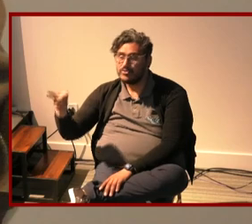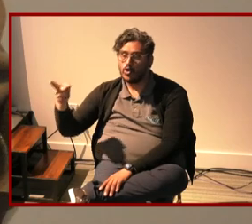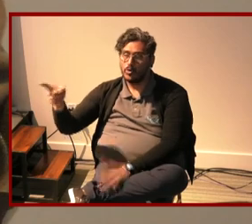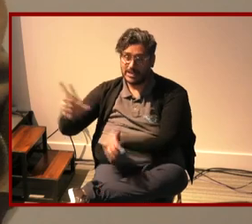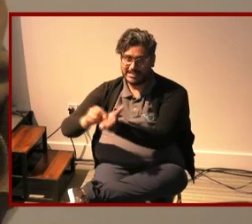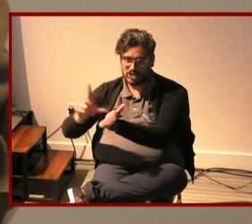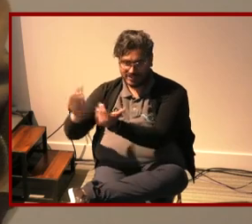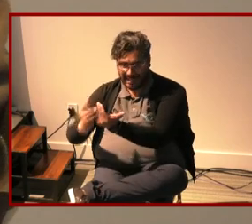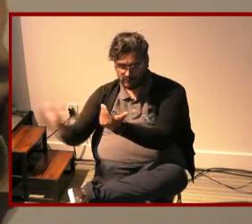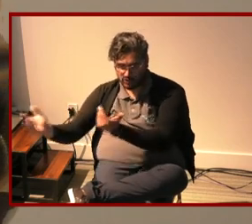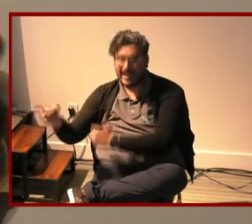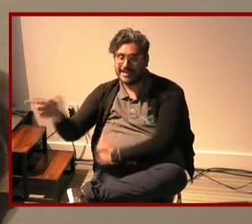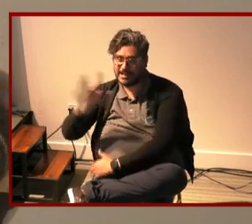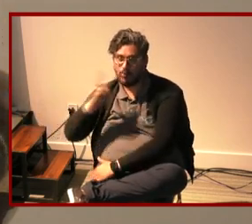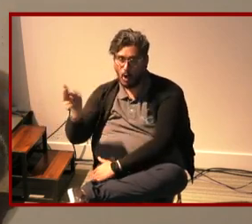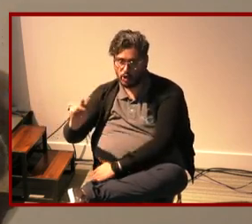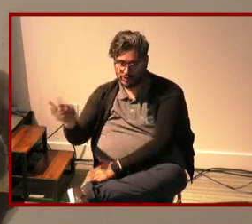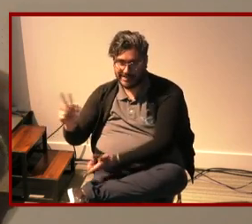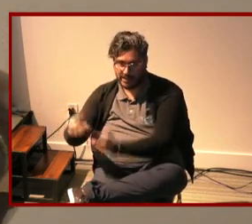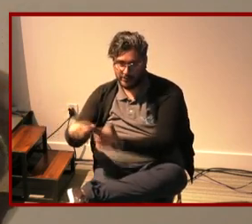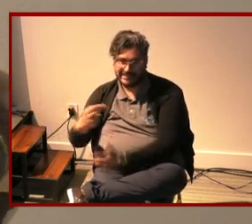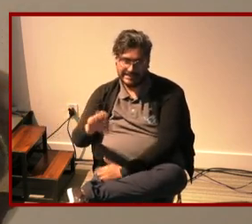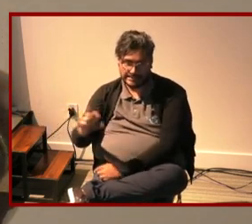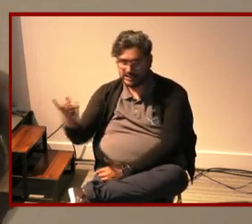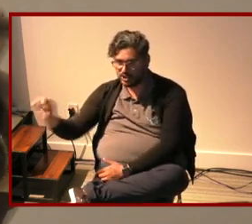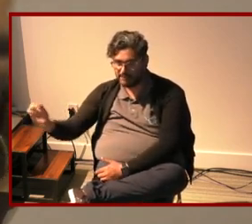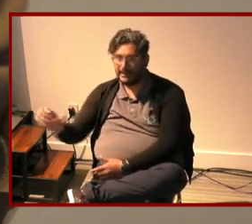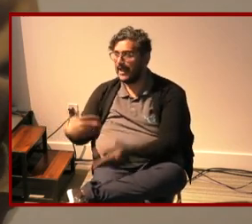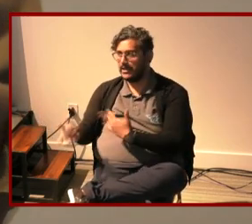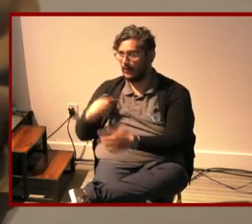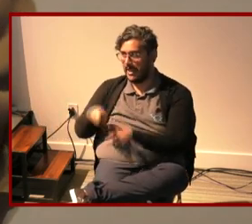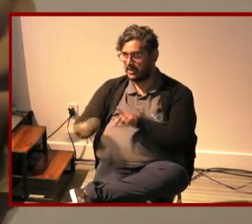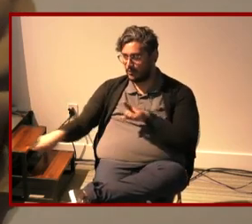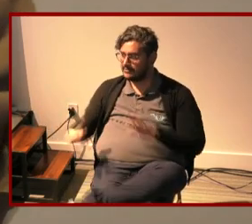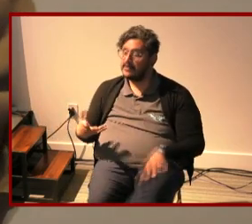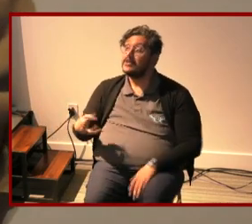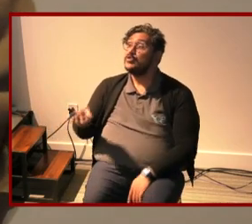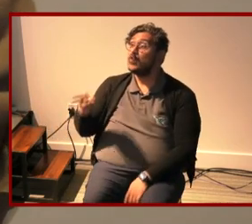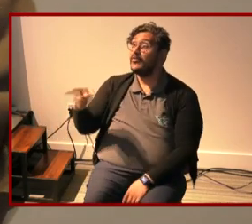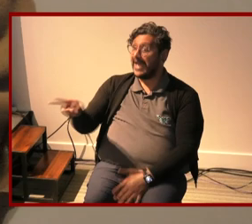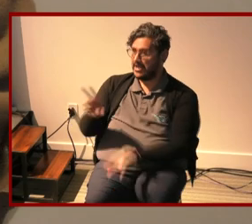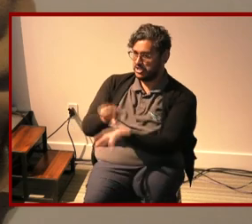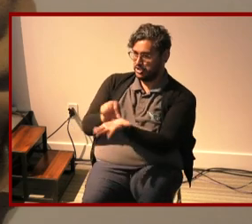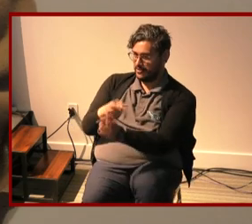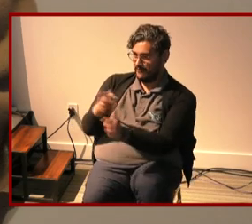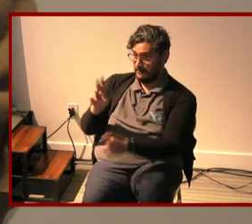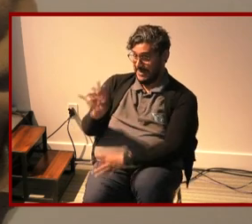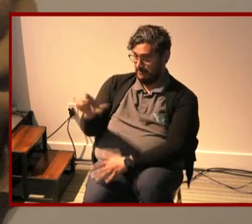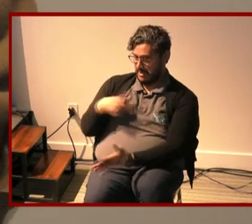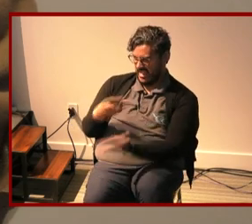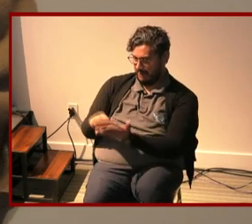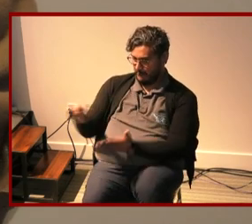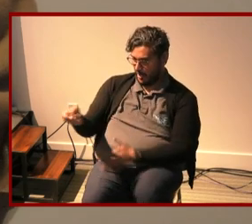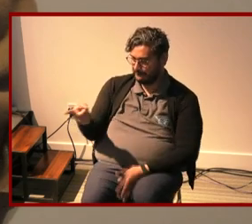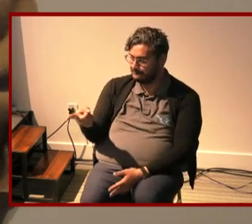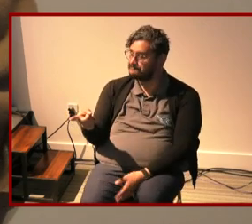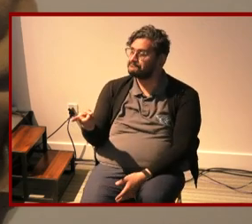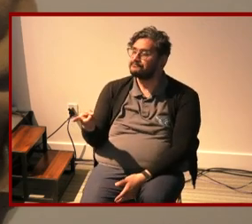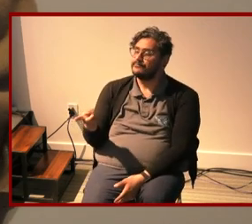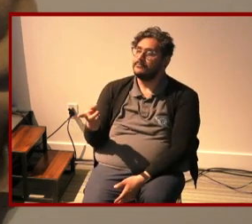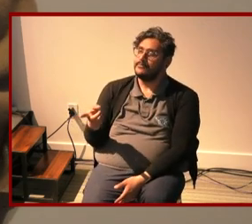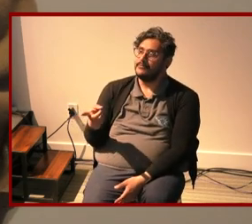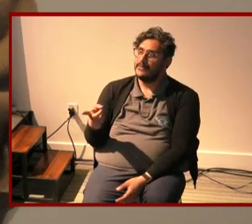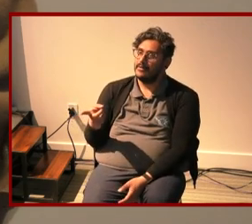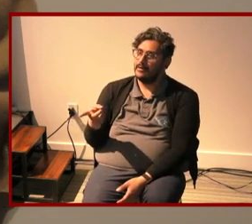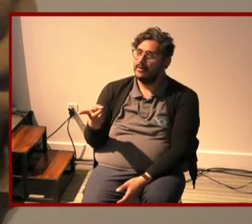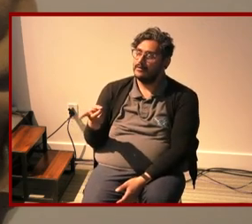and she anyway i digress um in this edition i found on ebay there is a um